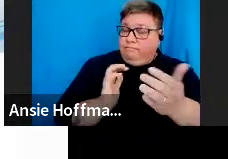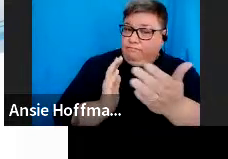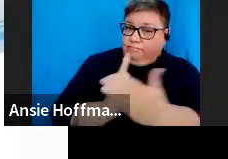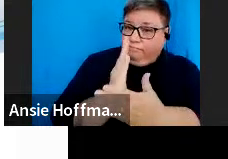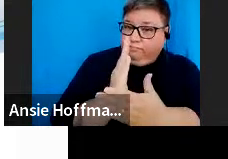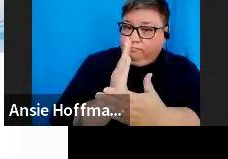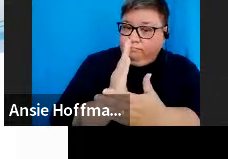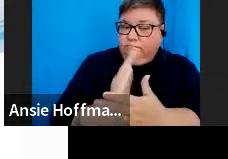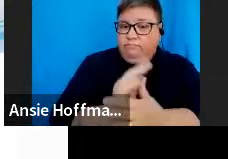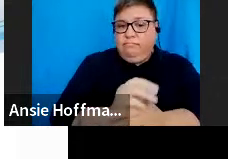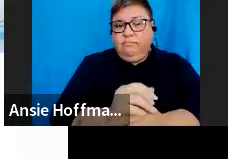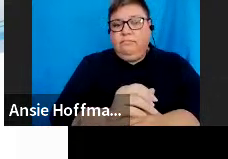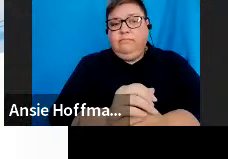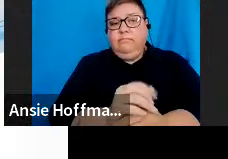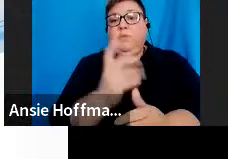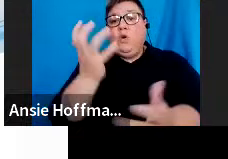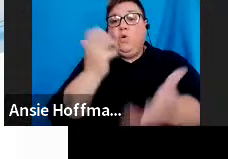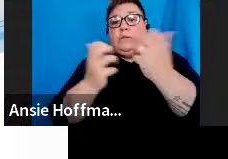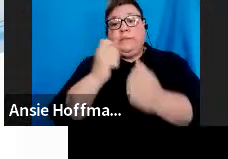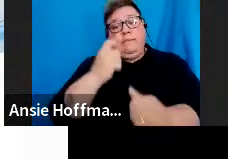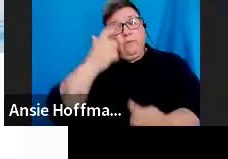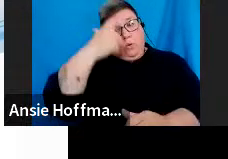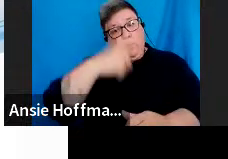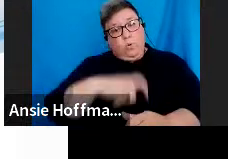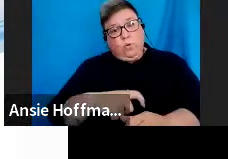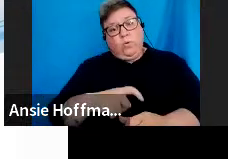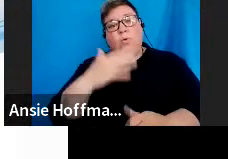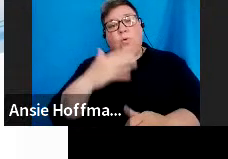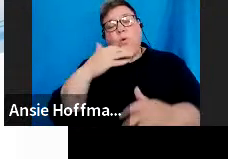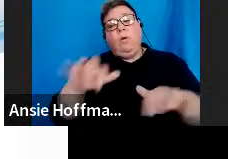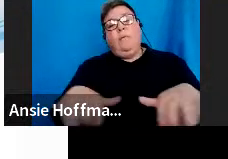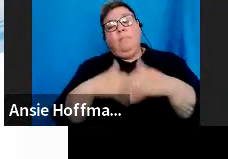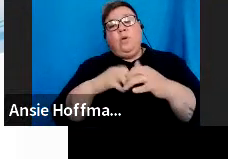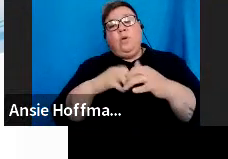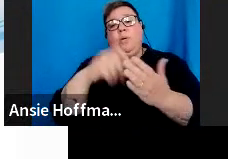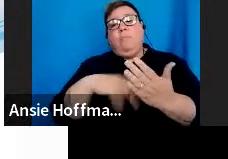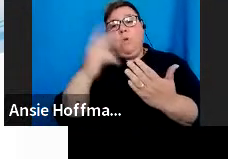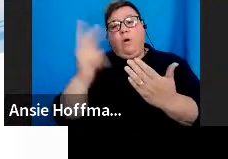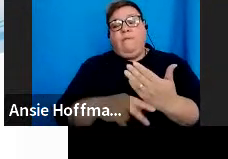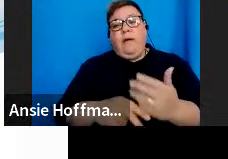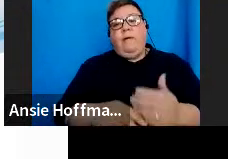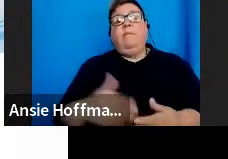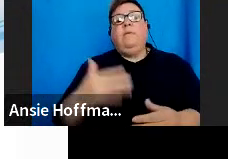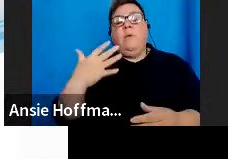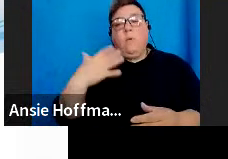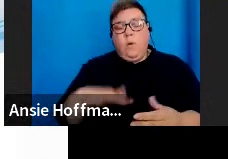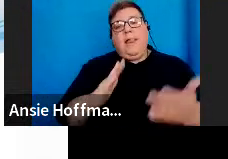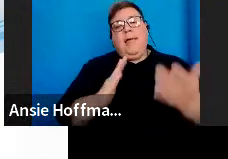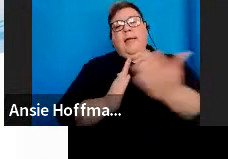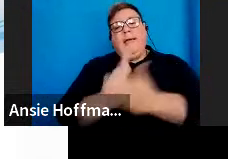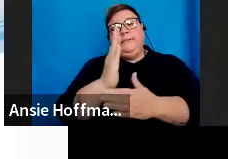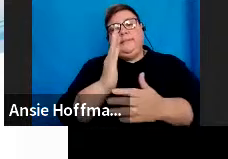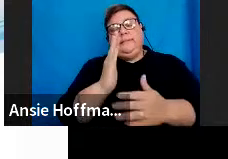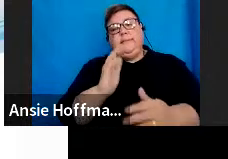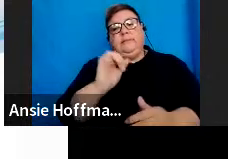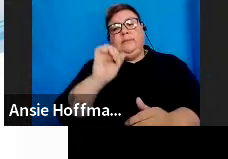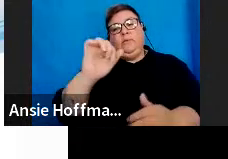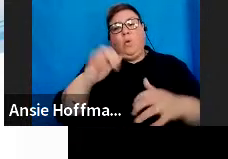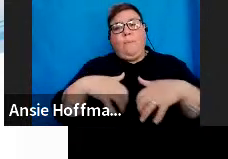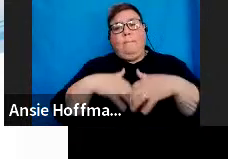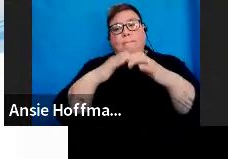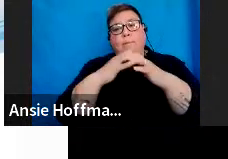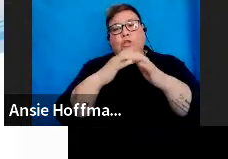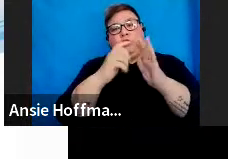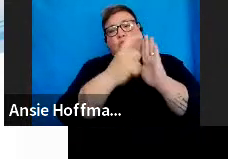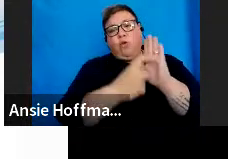the receiving user that you've asked to merge your profile with will access the, the merge requests under